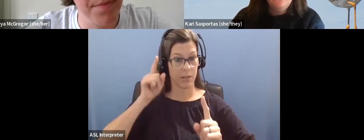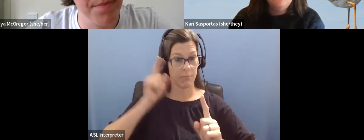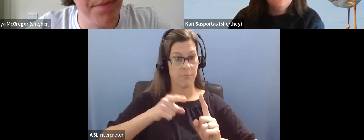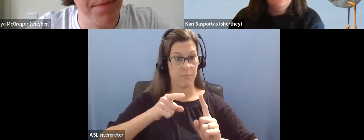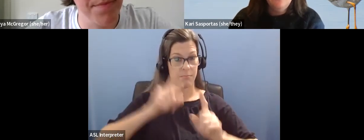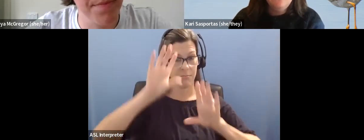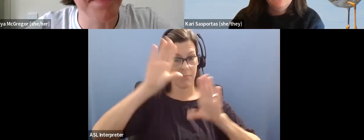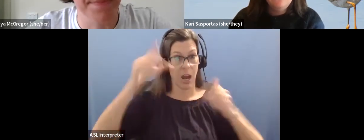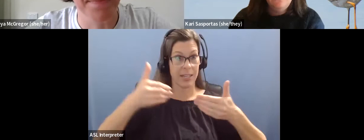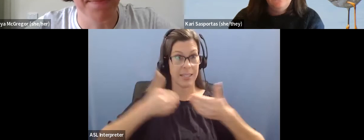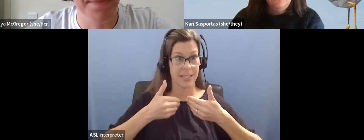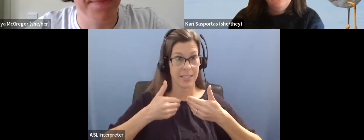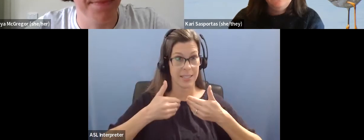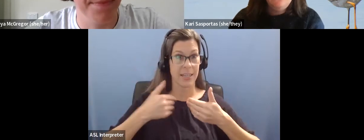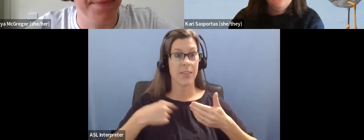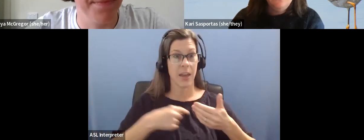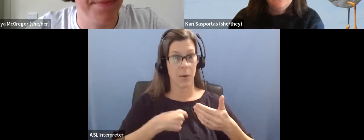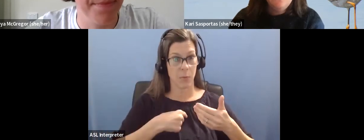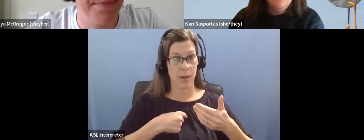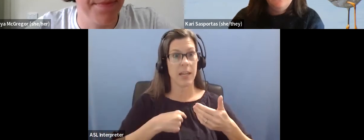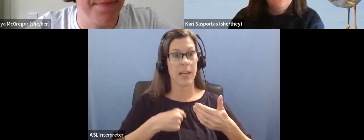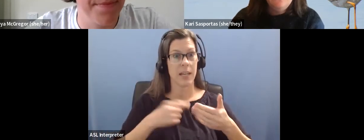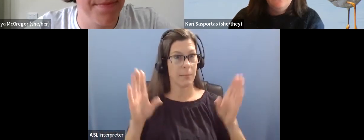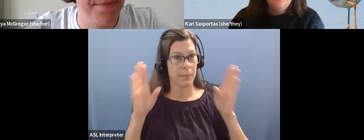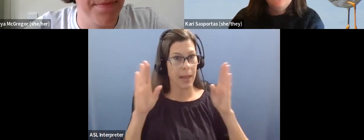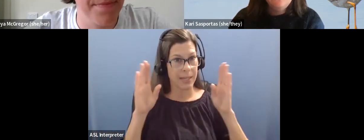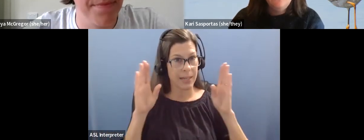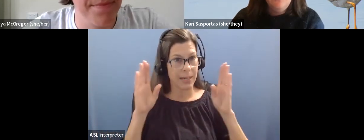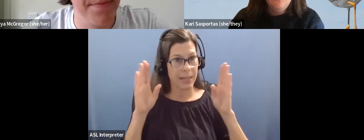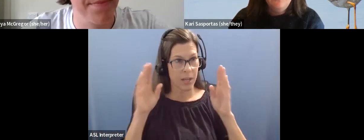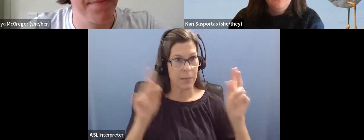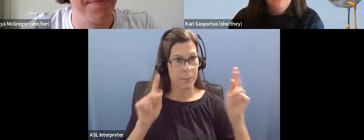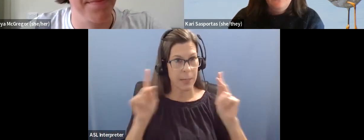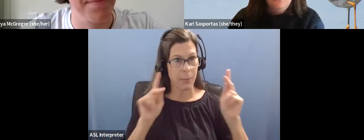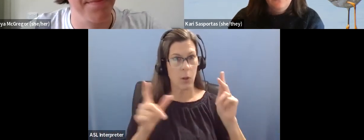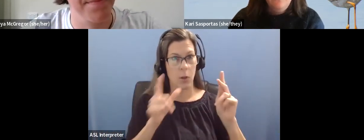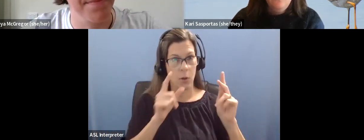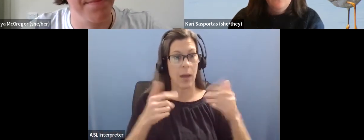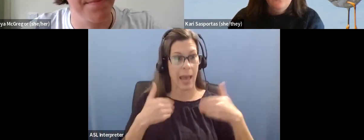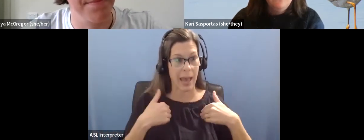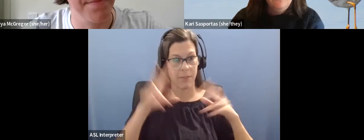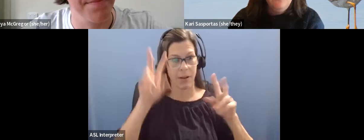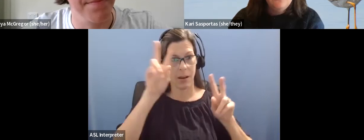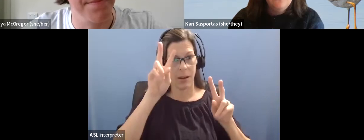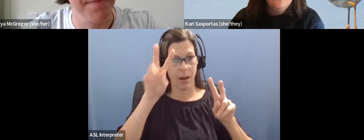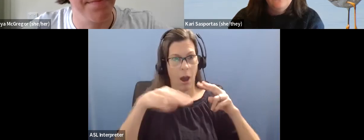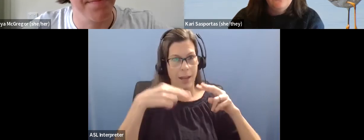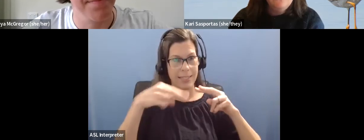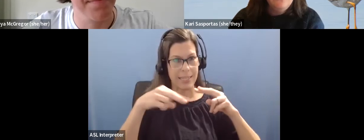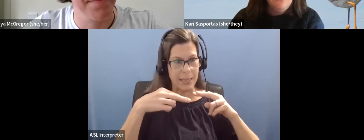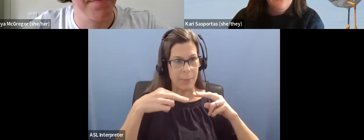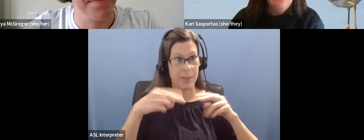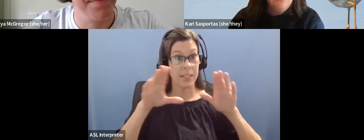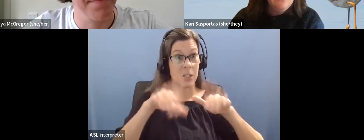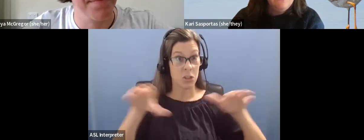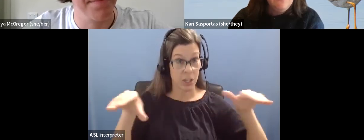autistic voices and center the experiences of autistic people, um, whether they be children who are